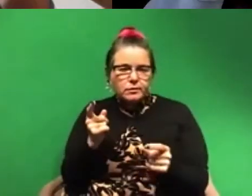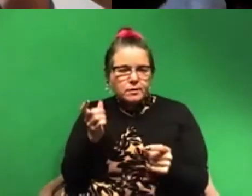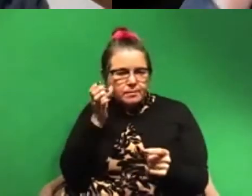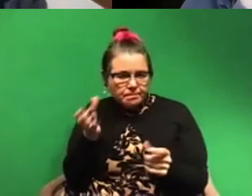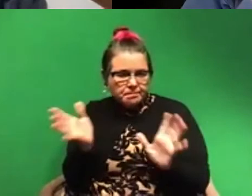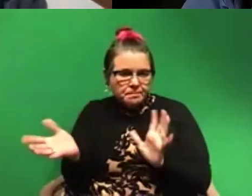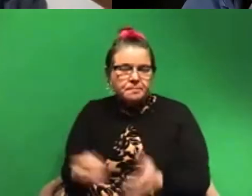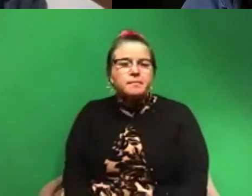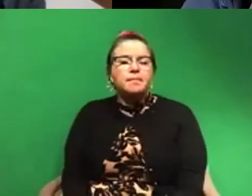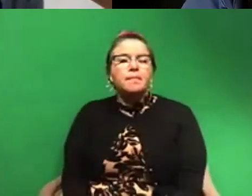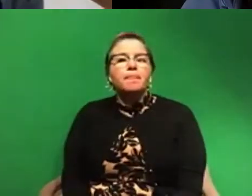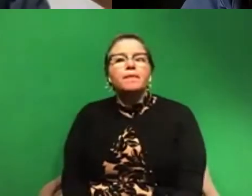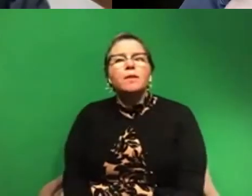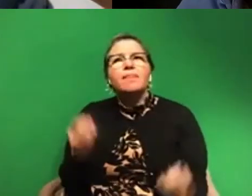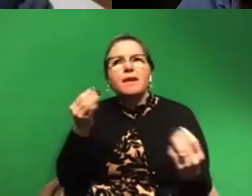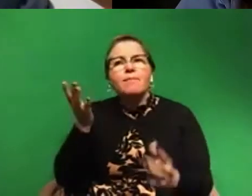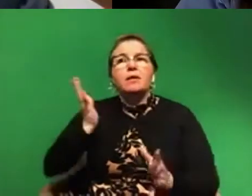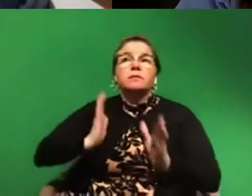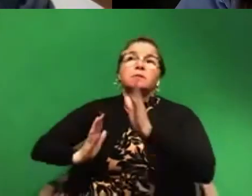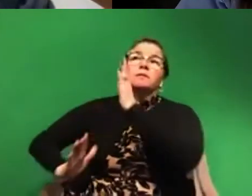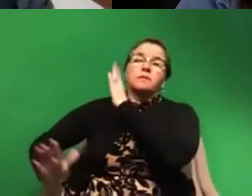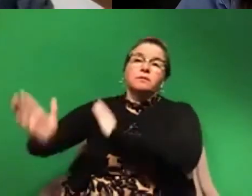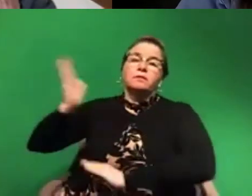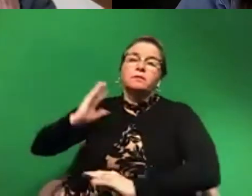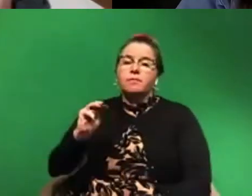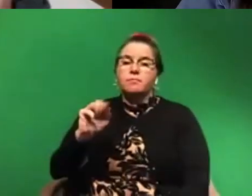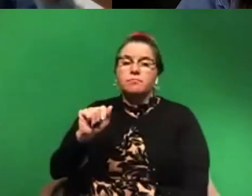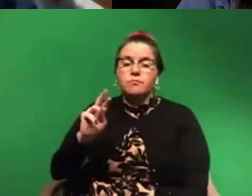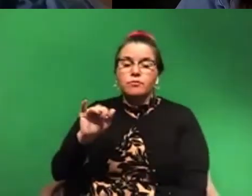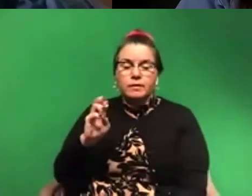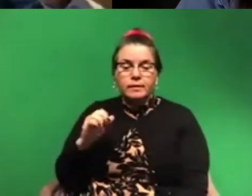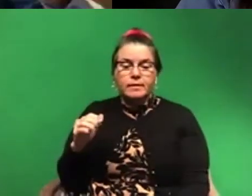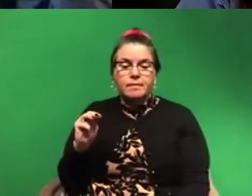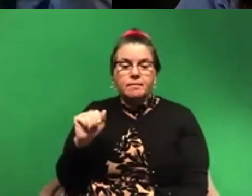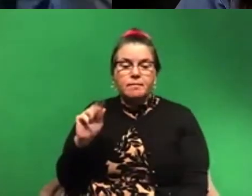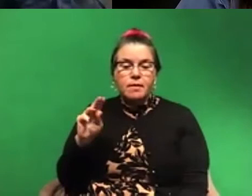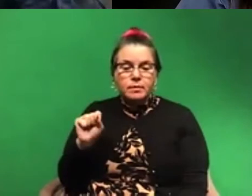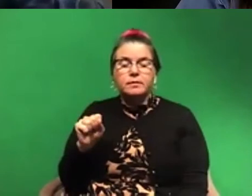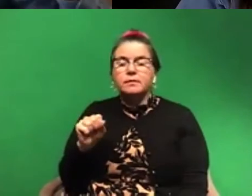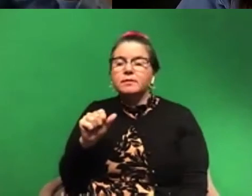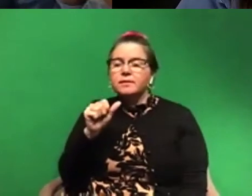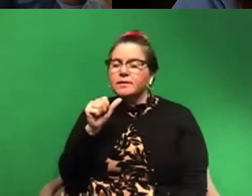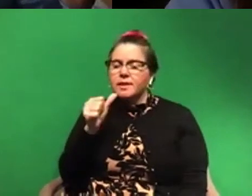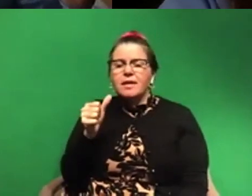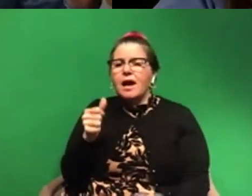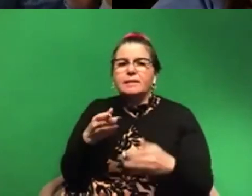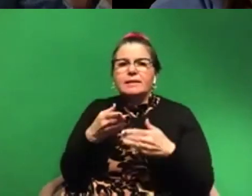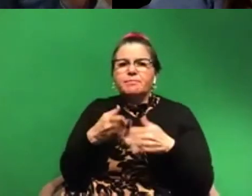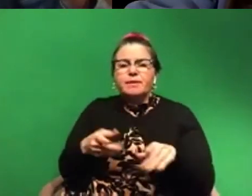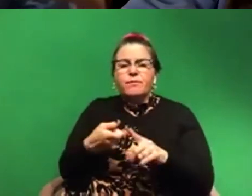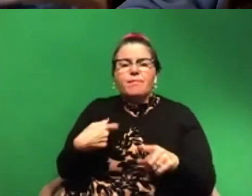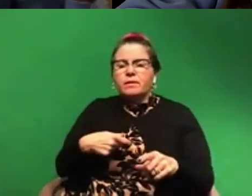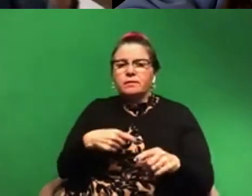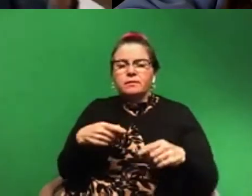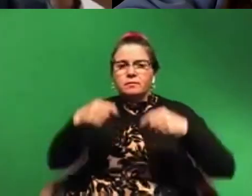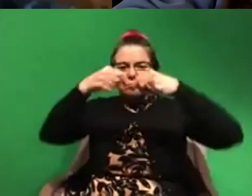Thinking back long, long time ago, marine mammals didn't diverge from us all that long ago in evolutionary time. They came